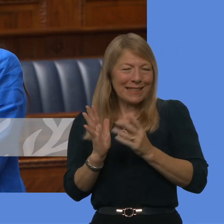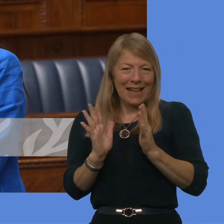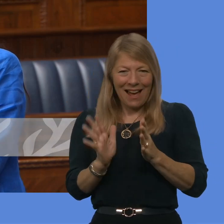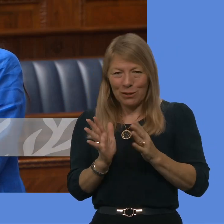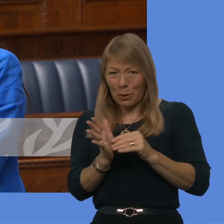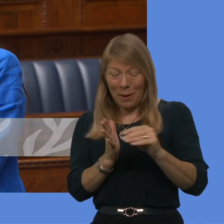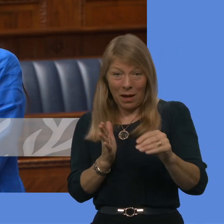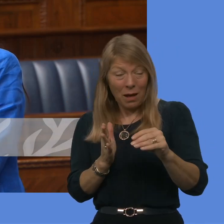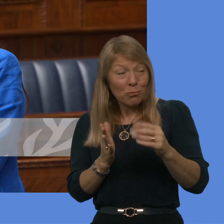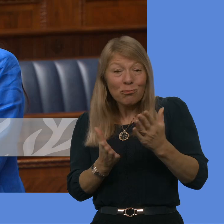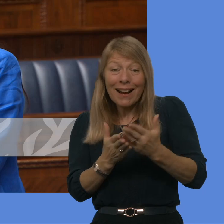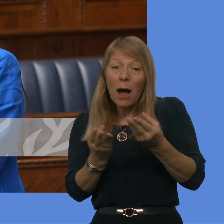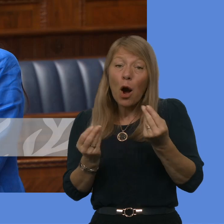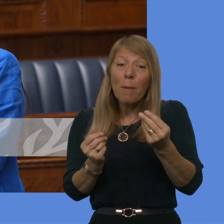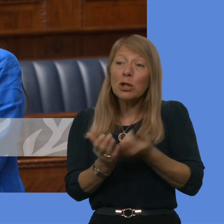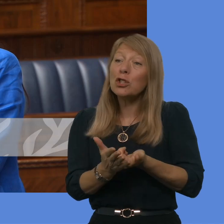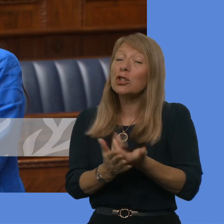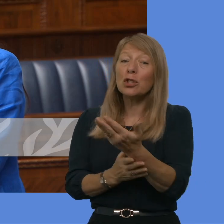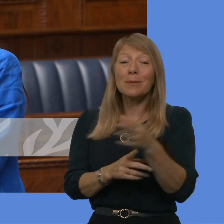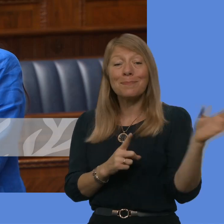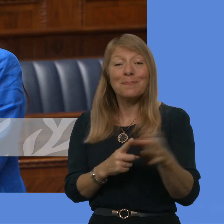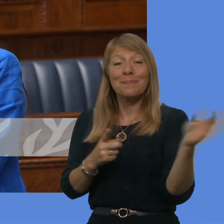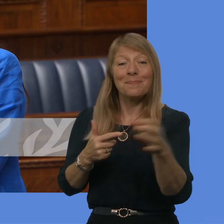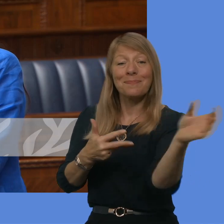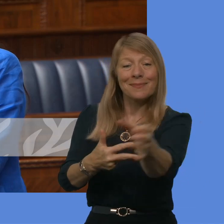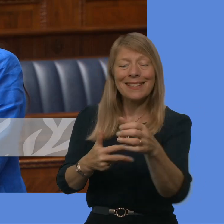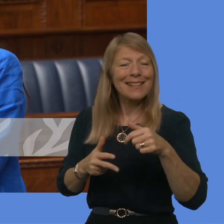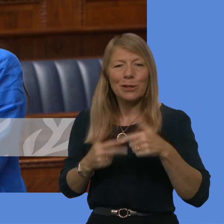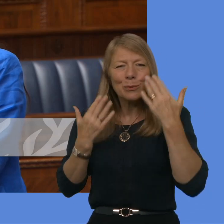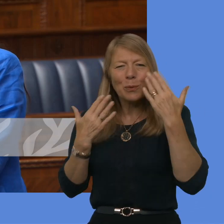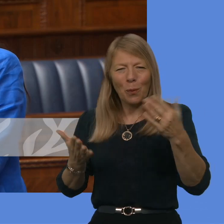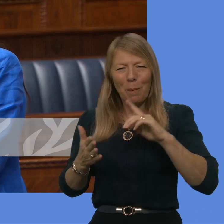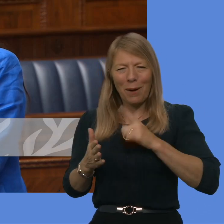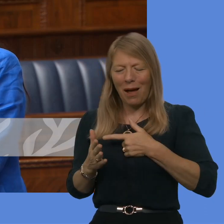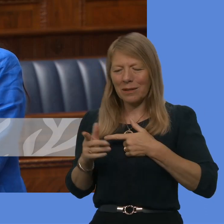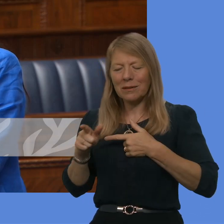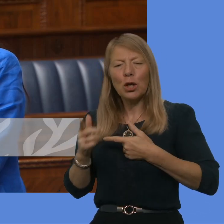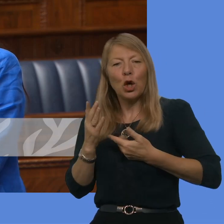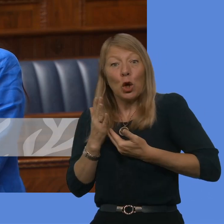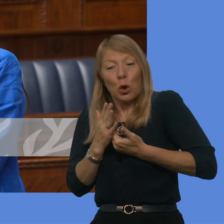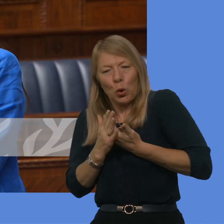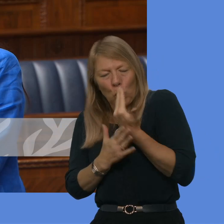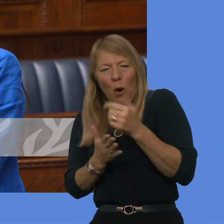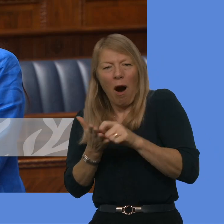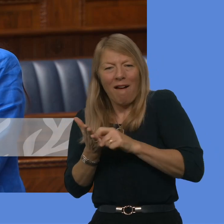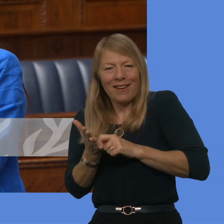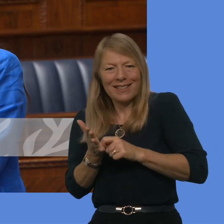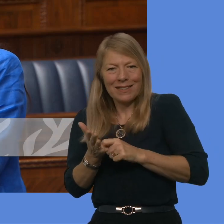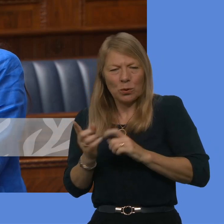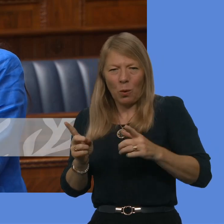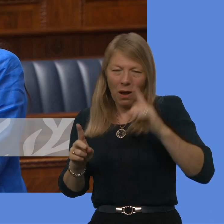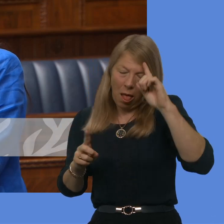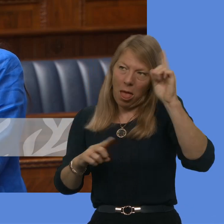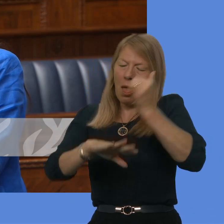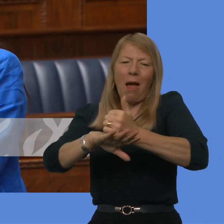actual cost of the Office until we look at the initial business plans for those proposed offices, and those will come up for agreement in terms of the